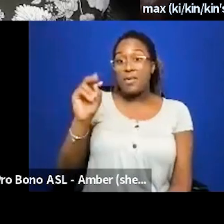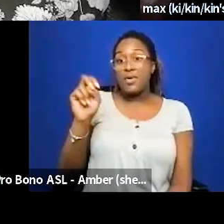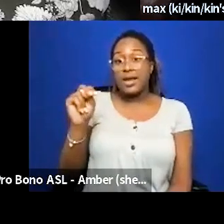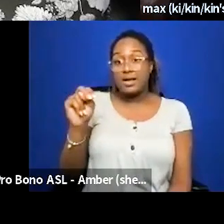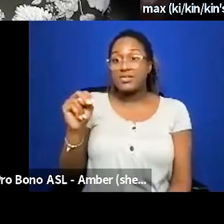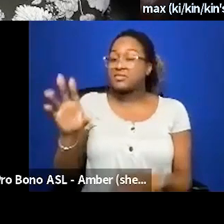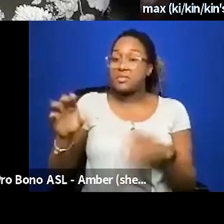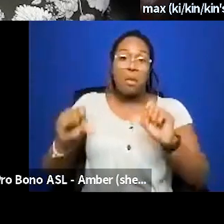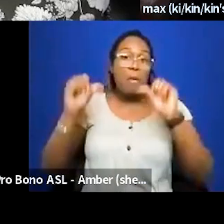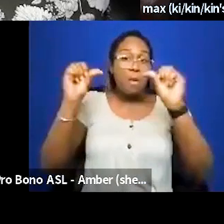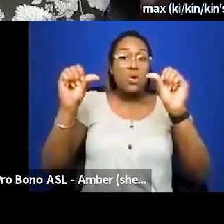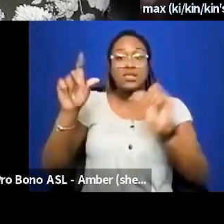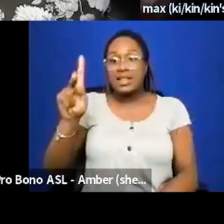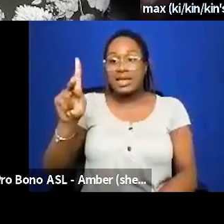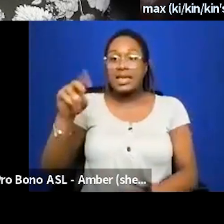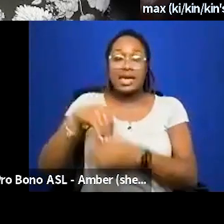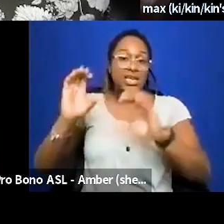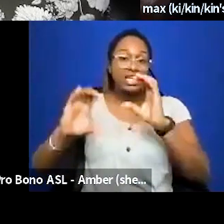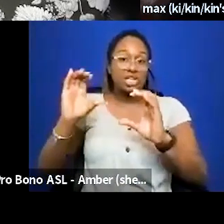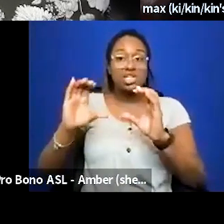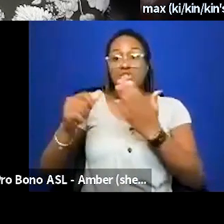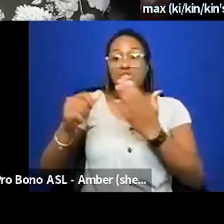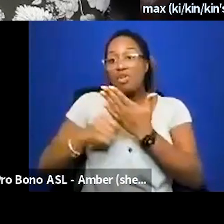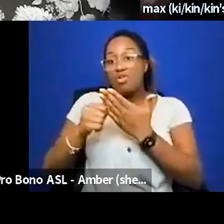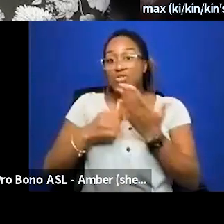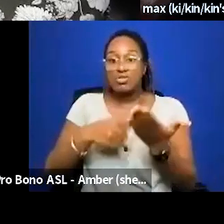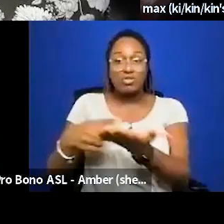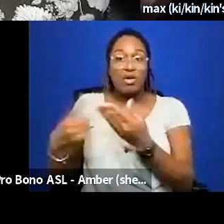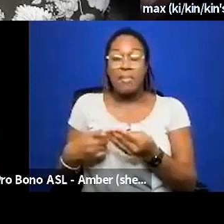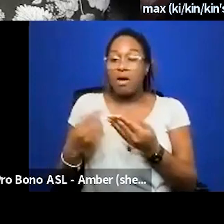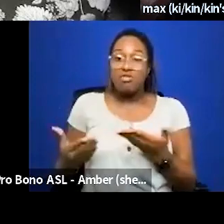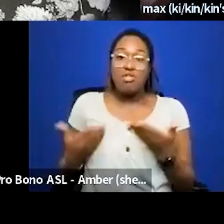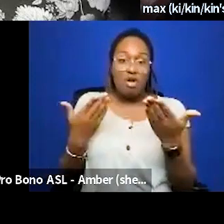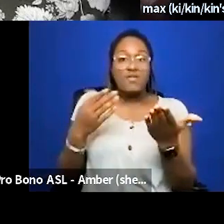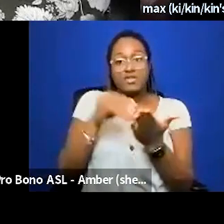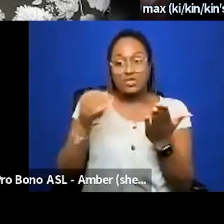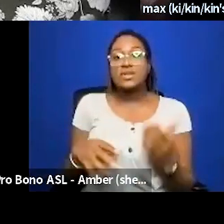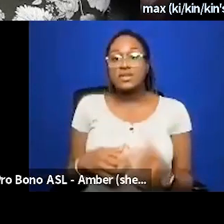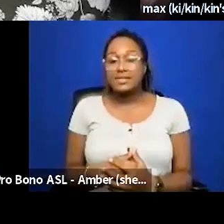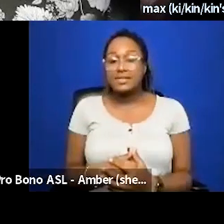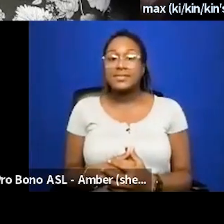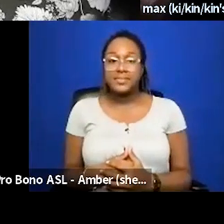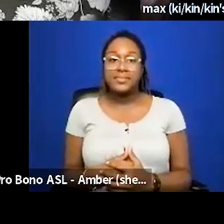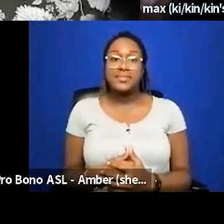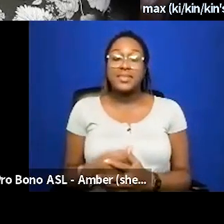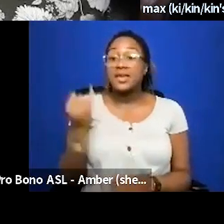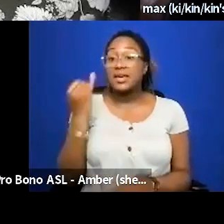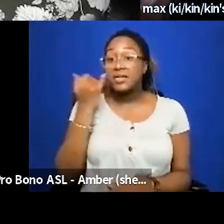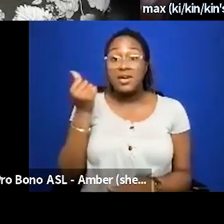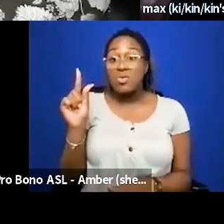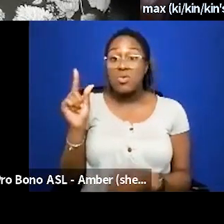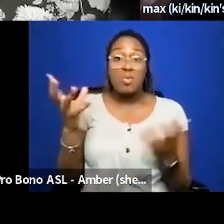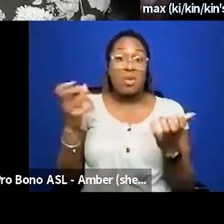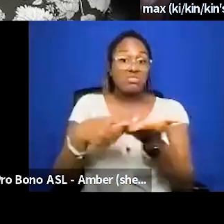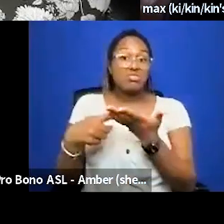to the article where she talks some about this and offering it to her students and um if anyone wants to talk to me